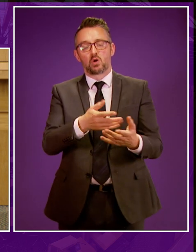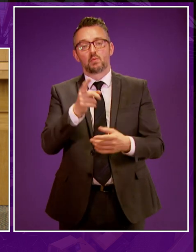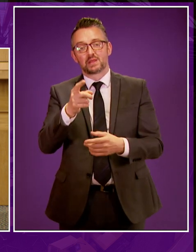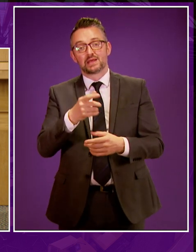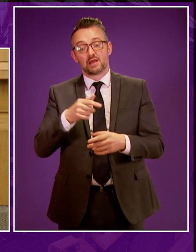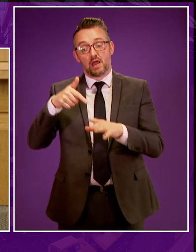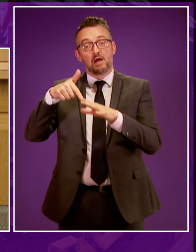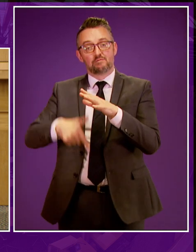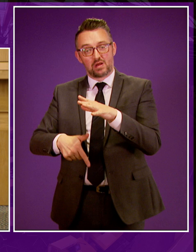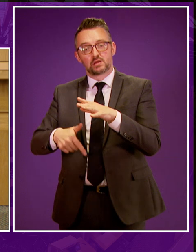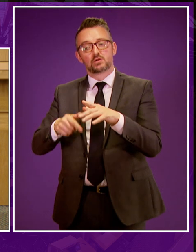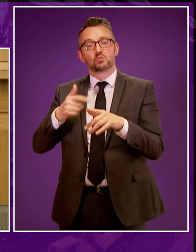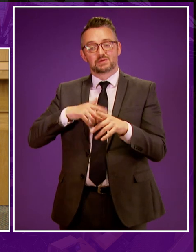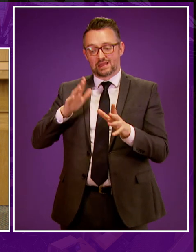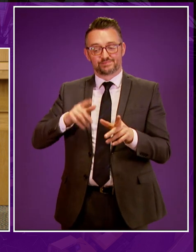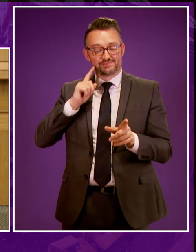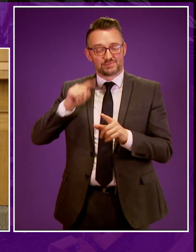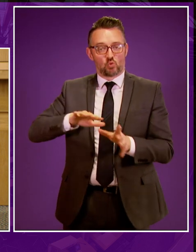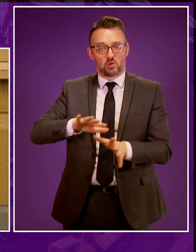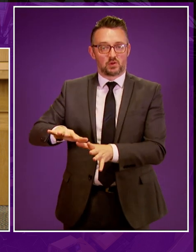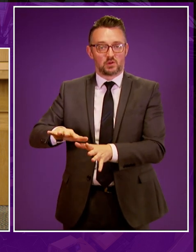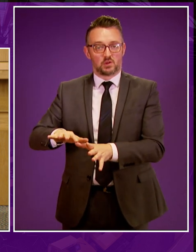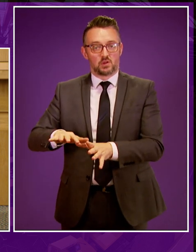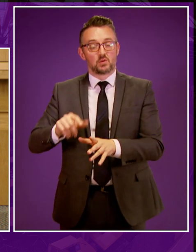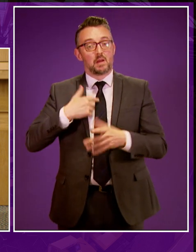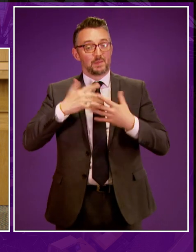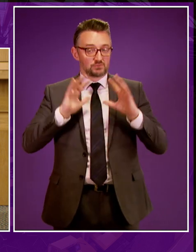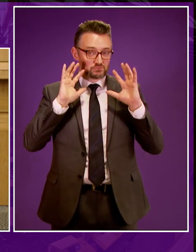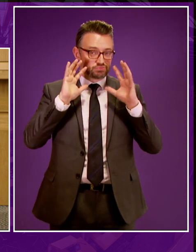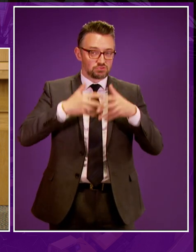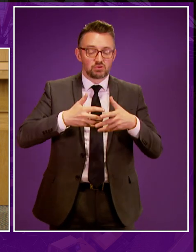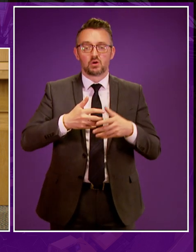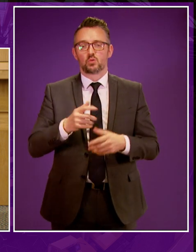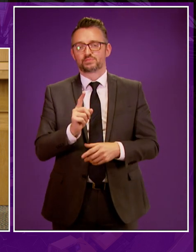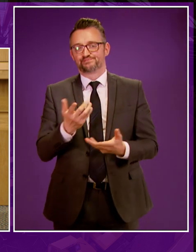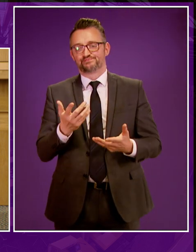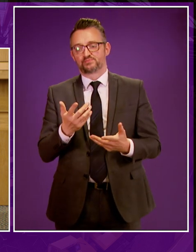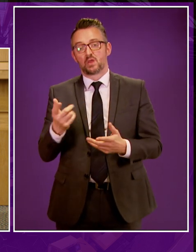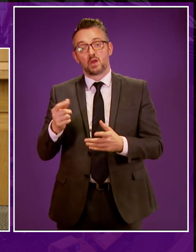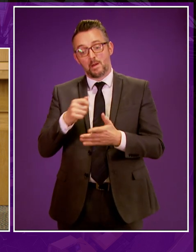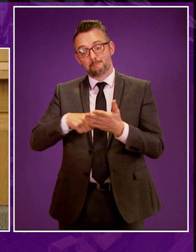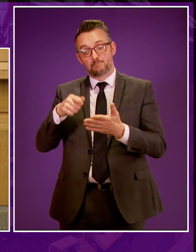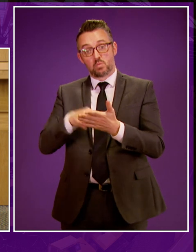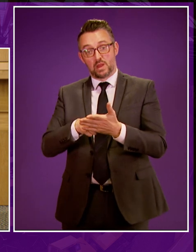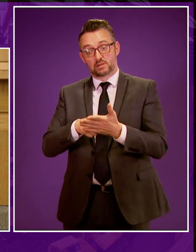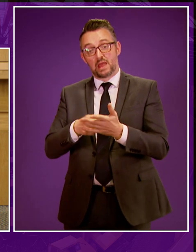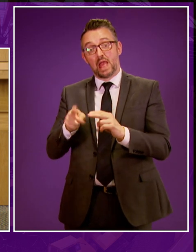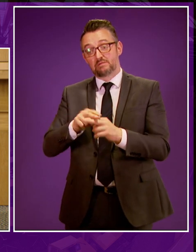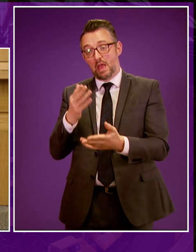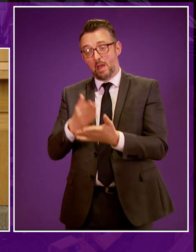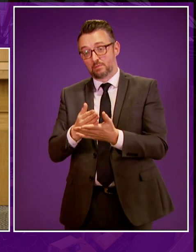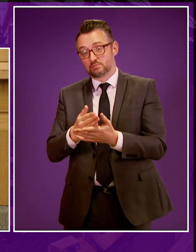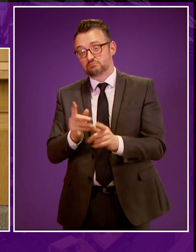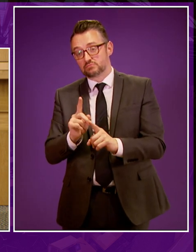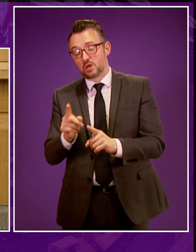fracking is a distraction we can ill afford. There have, of course, been concerns raised about just how robust the proposed ban on fracking actually